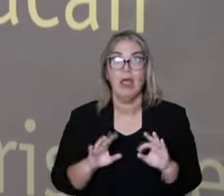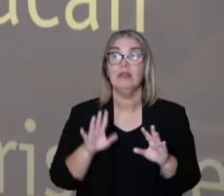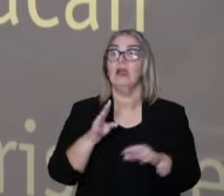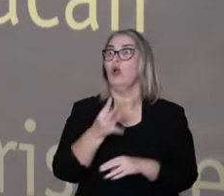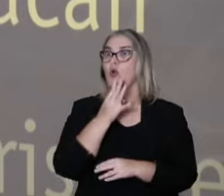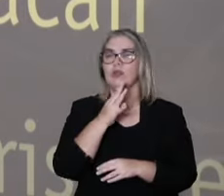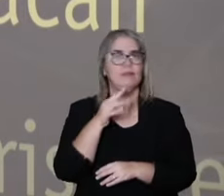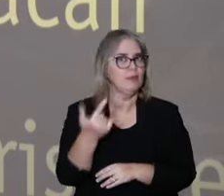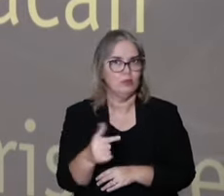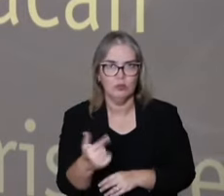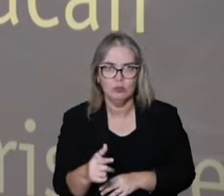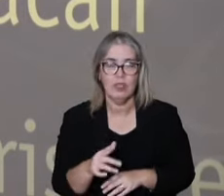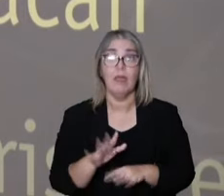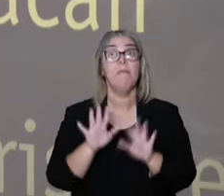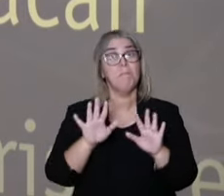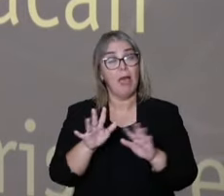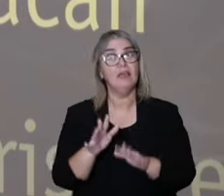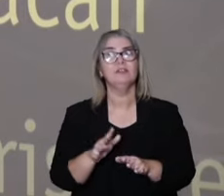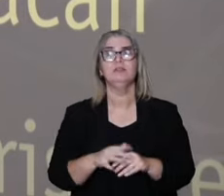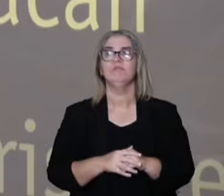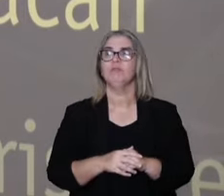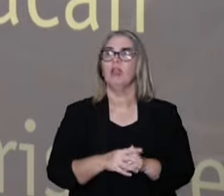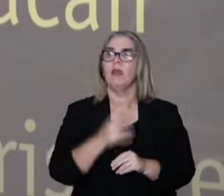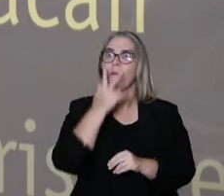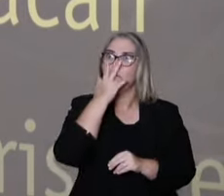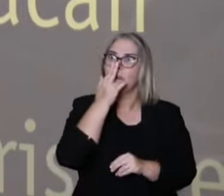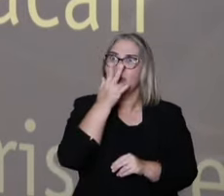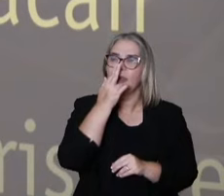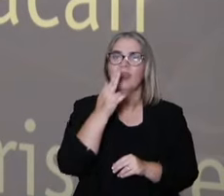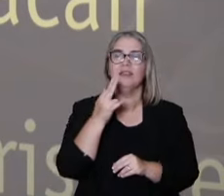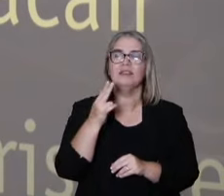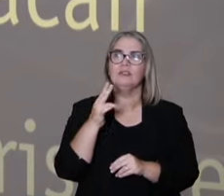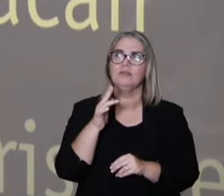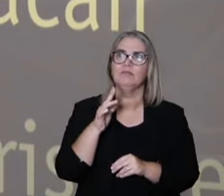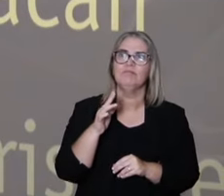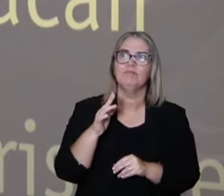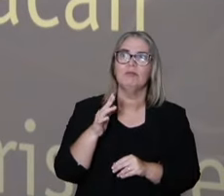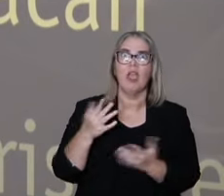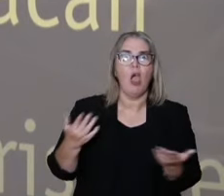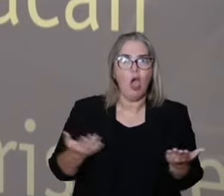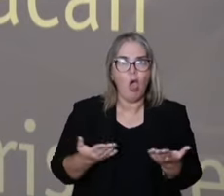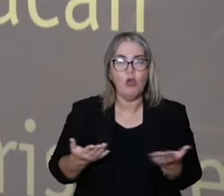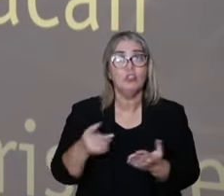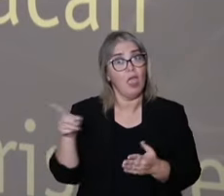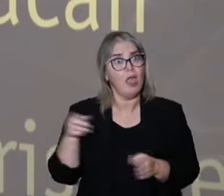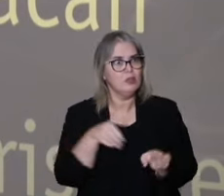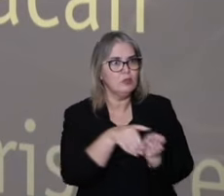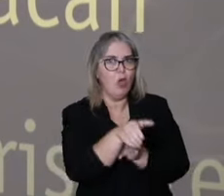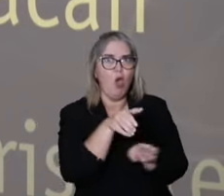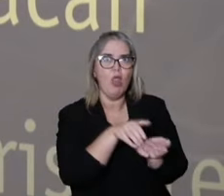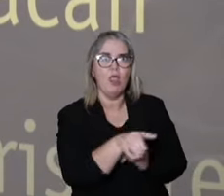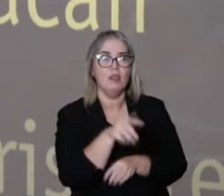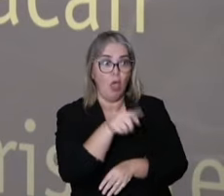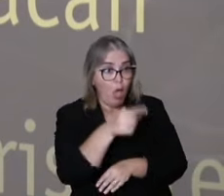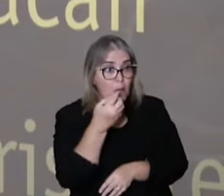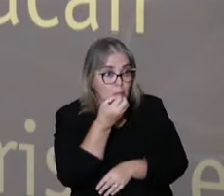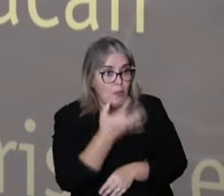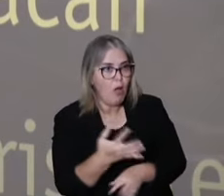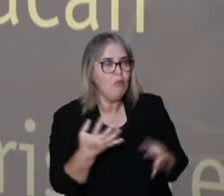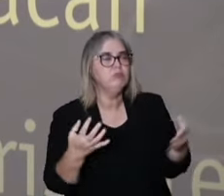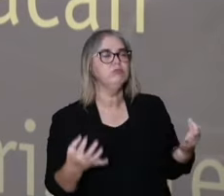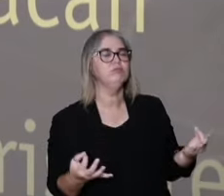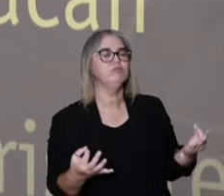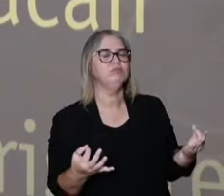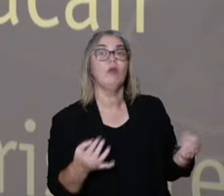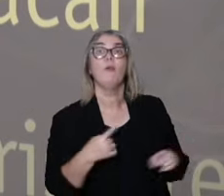any knowledge about the medicines that originated the practice. It's very common for them to